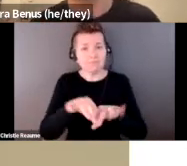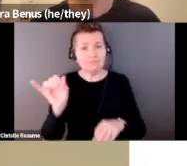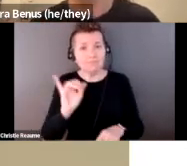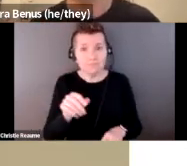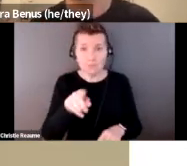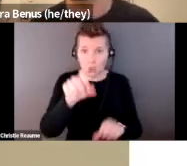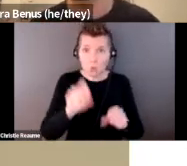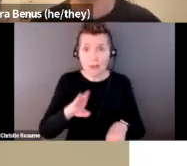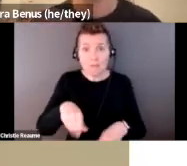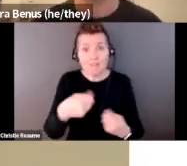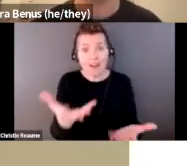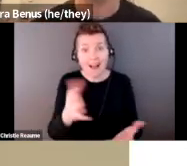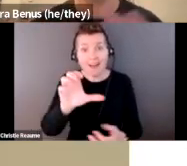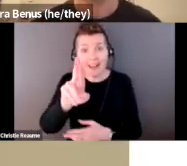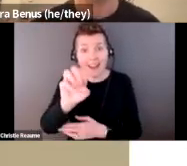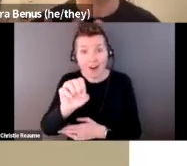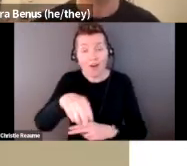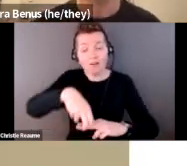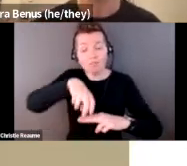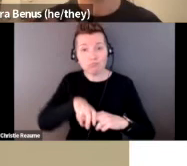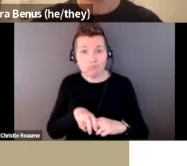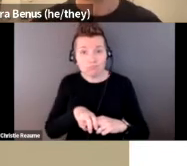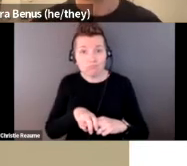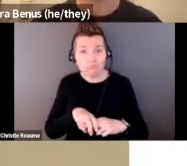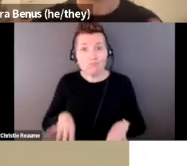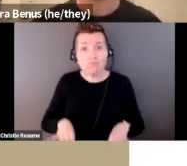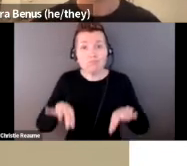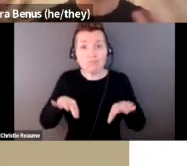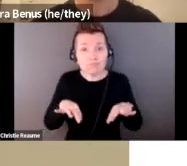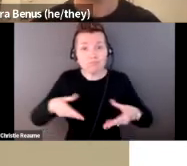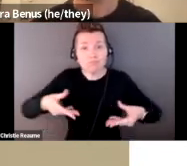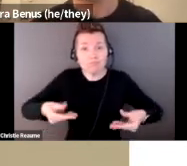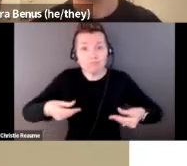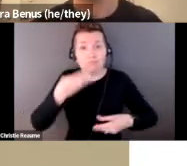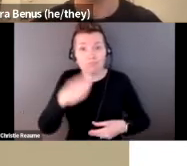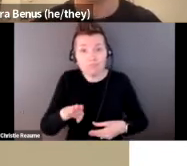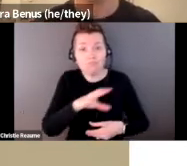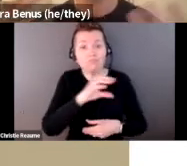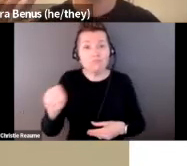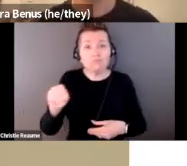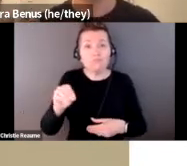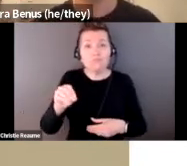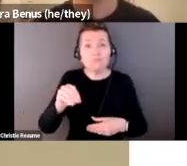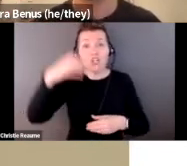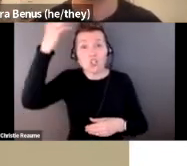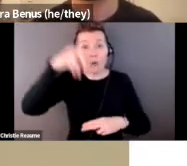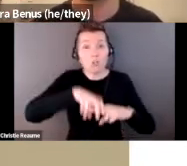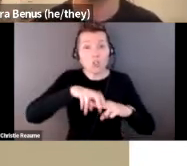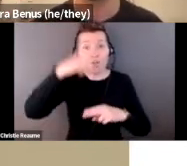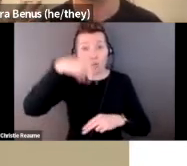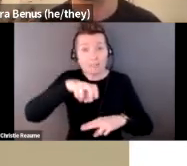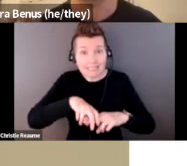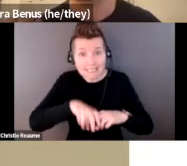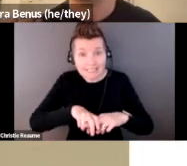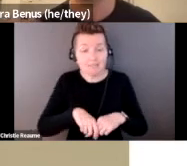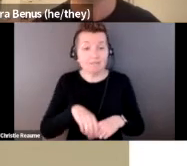a soft seating, like the rug, to touch it, and also use, offer this shower chair as another option for a sitting, while also being available